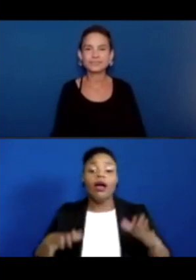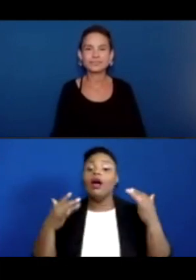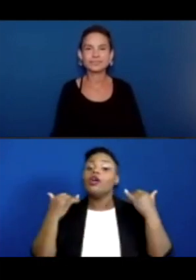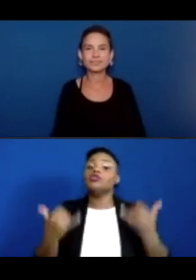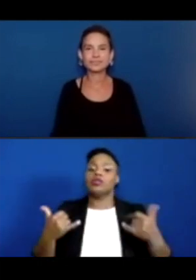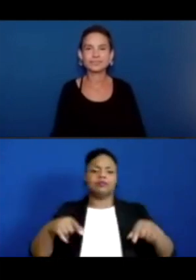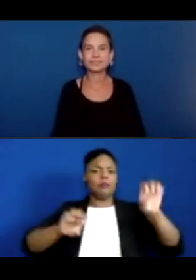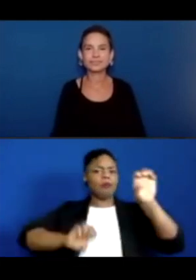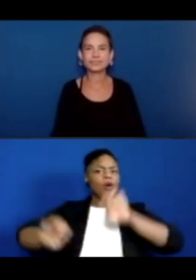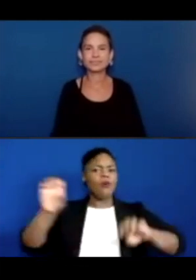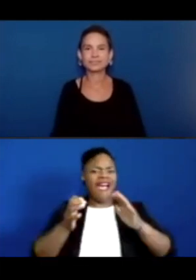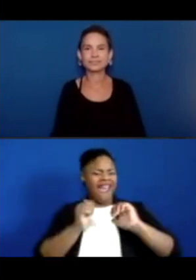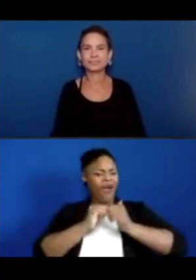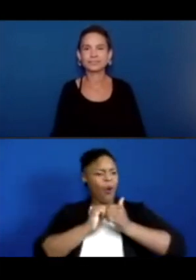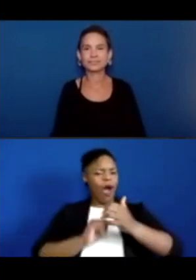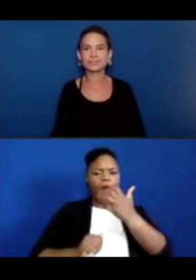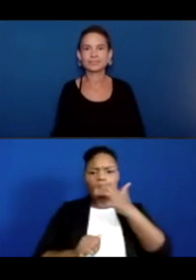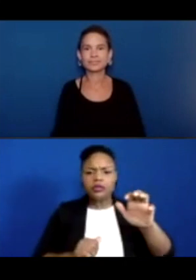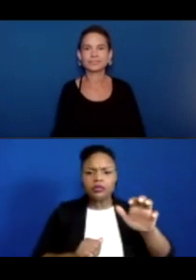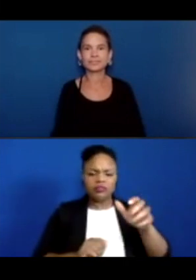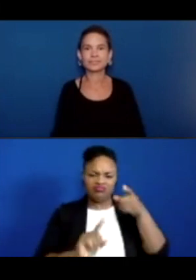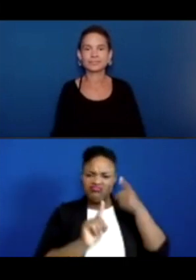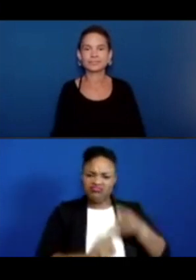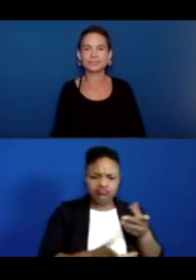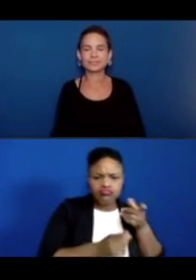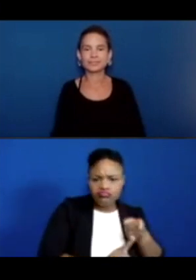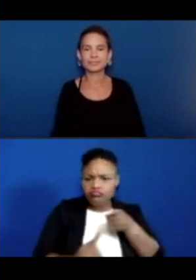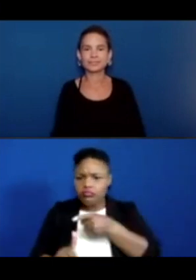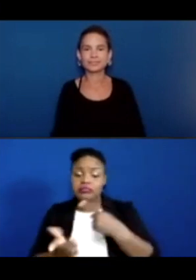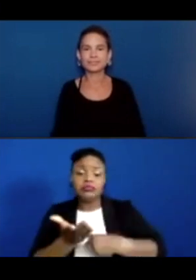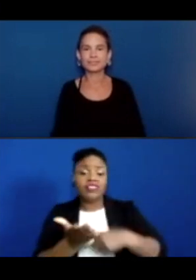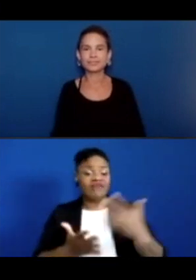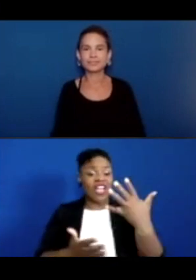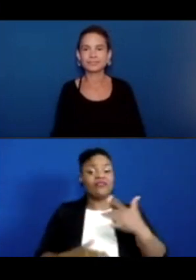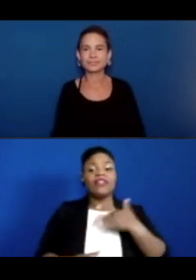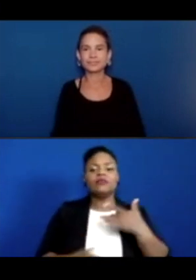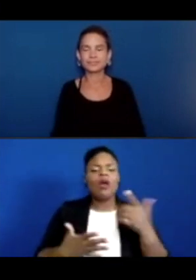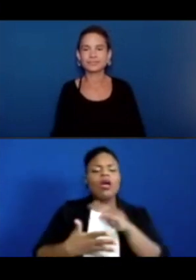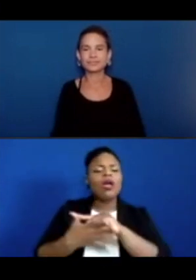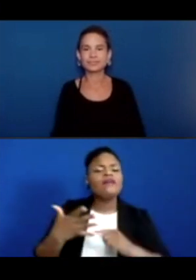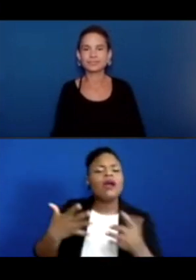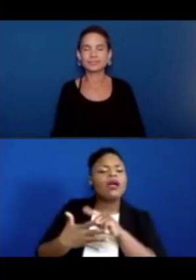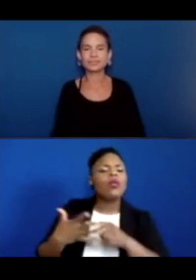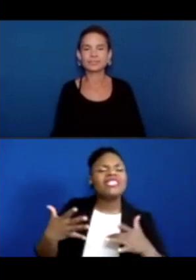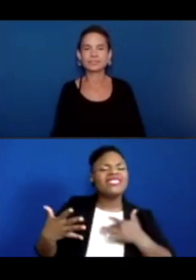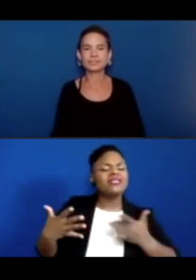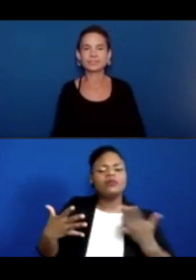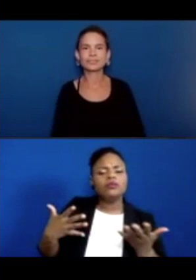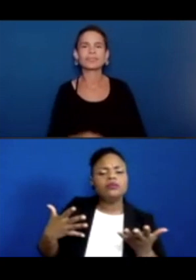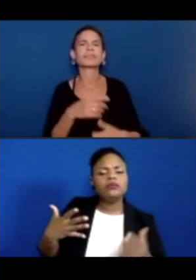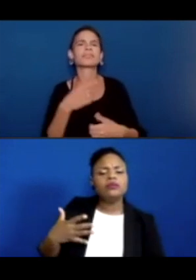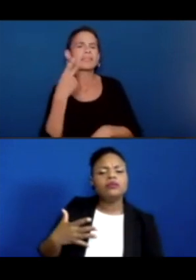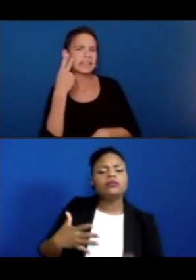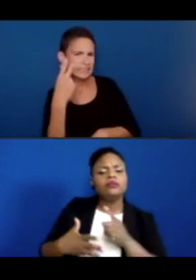okay? Can you tell me what the five senses are, Benjamin and Evie? What are the five senses? See, hear, smell,